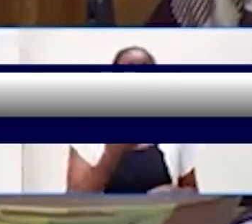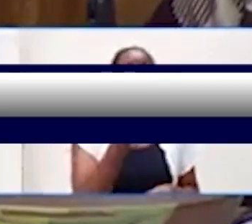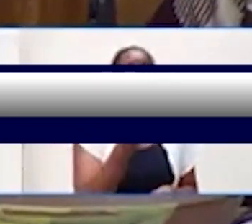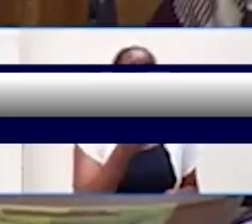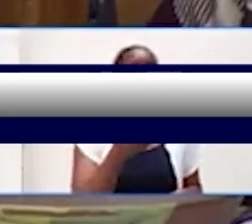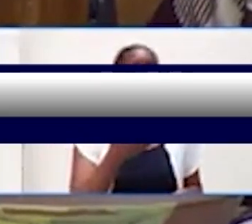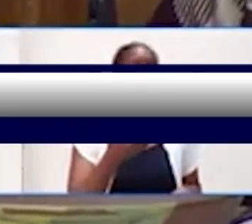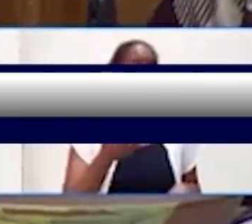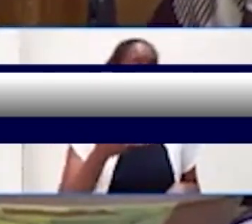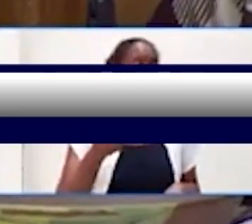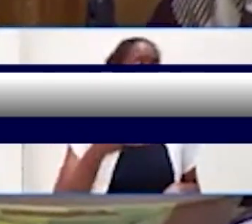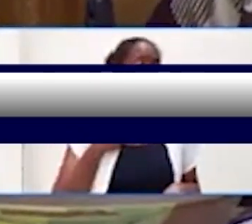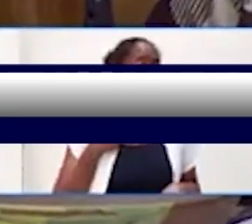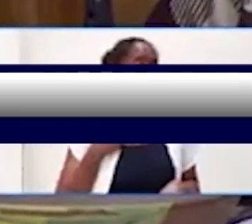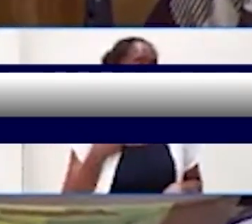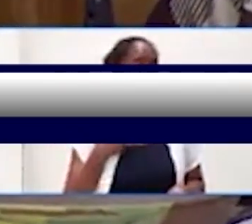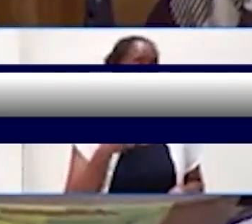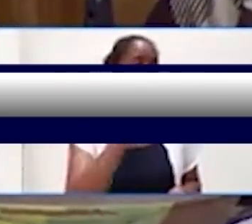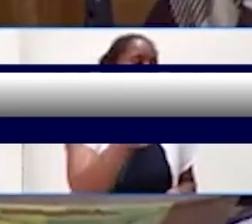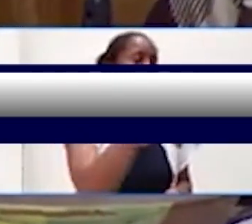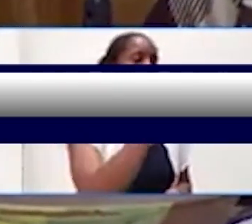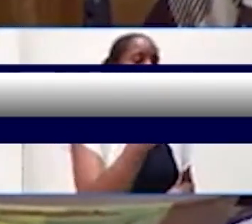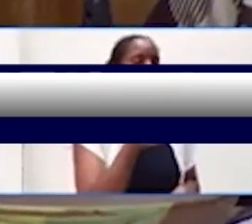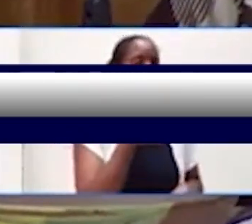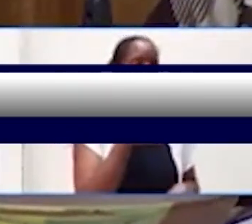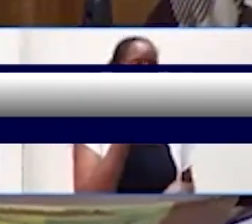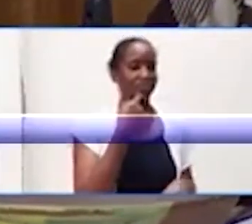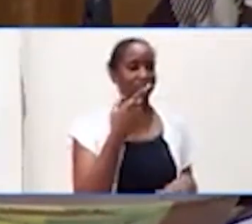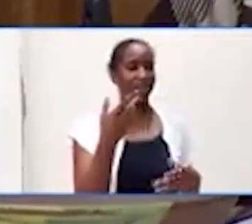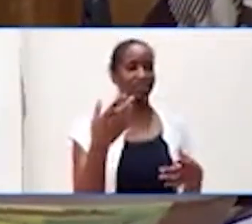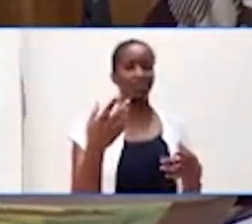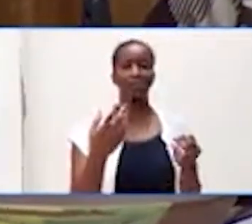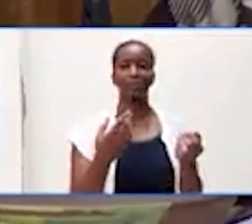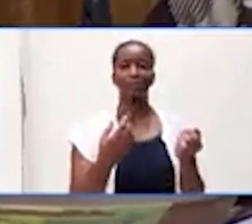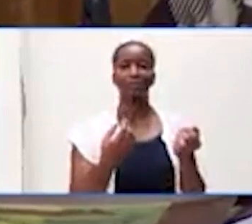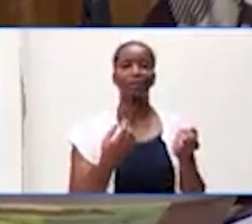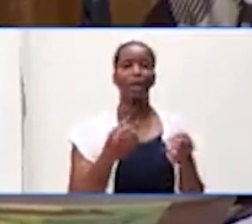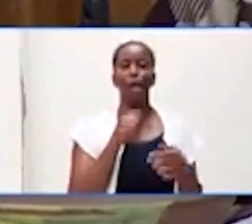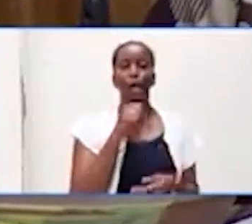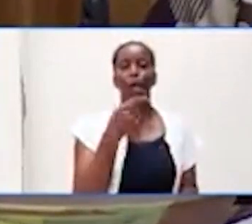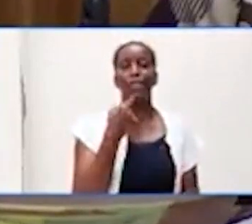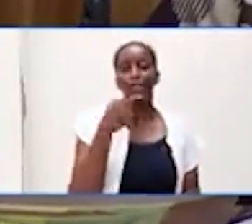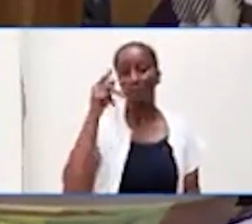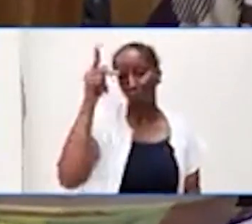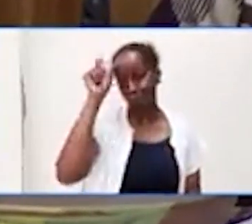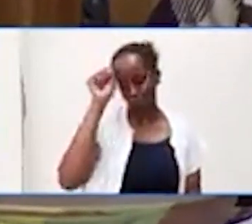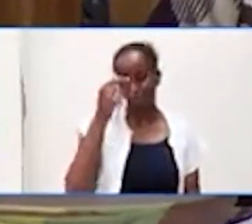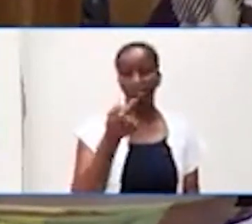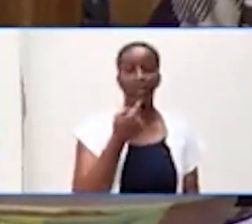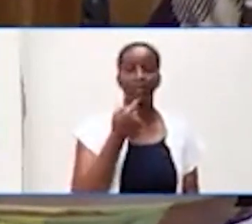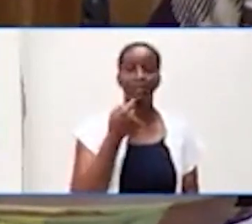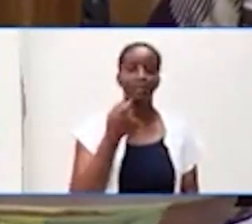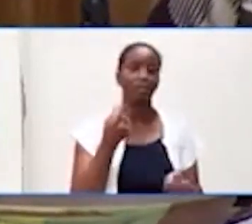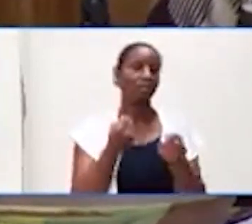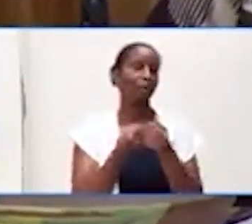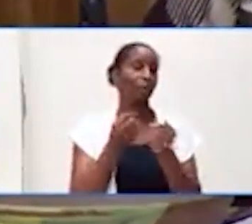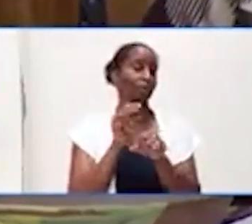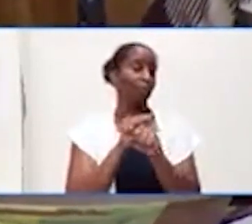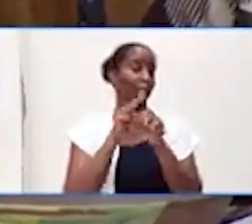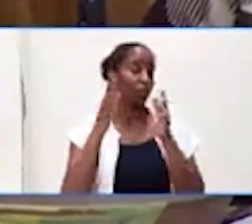ministry with that in mind. Because when you have titles which are so far different, sometimes you could think that one is from Venus and the other is from Mars.